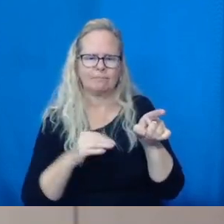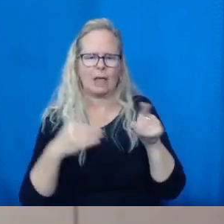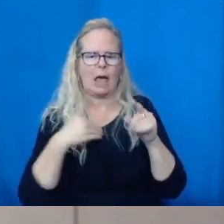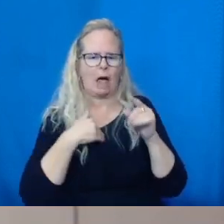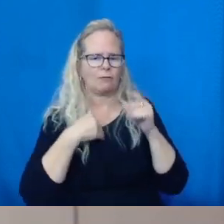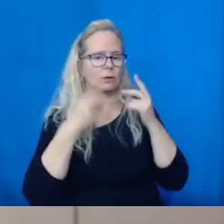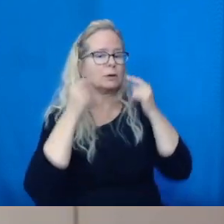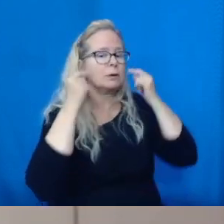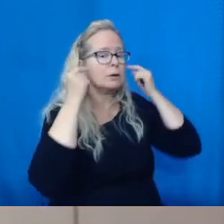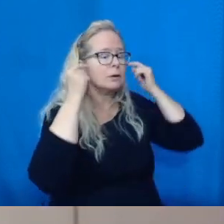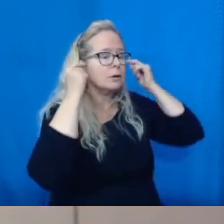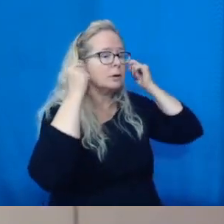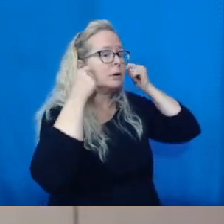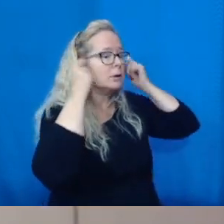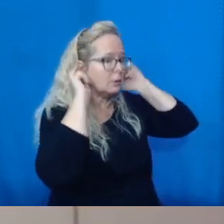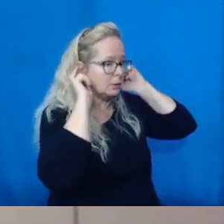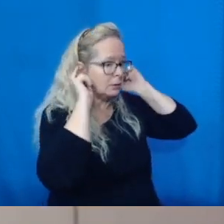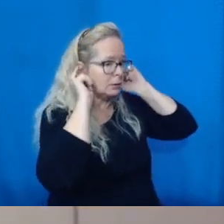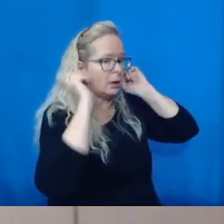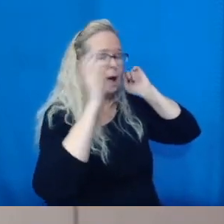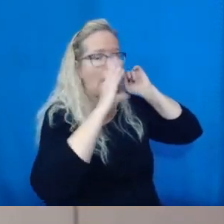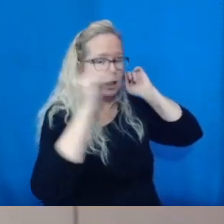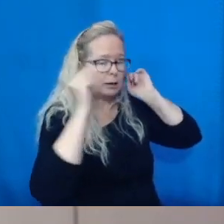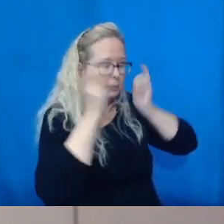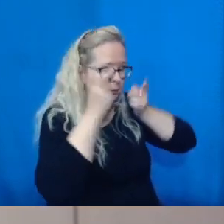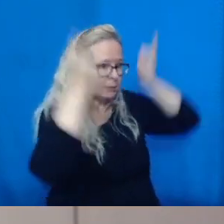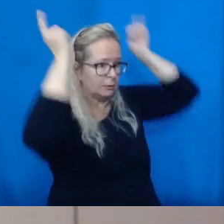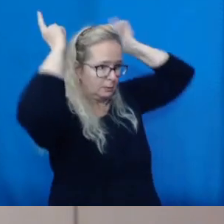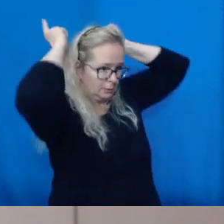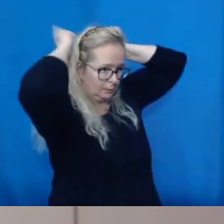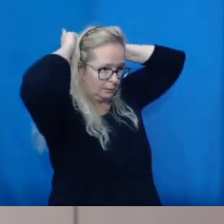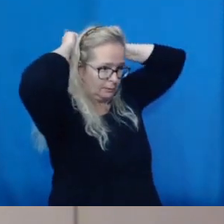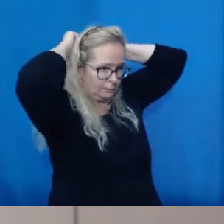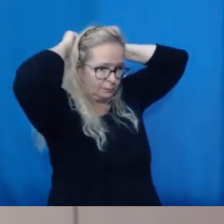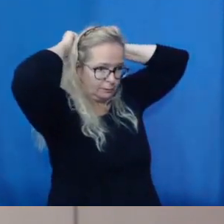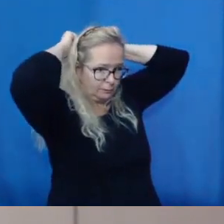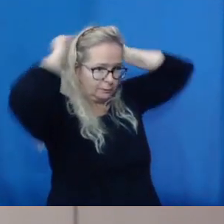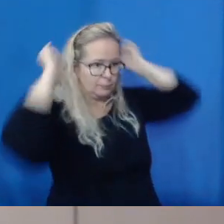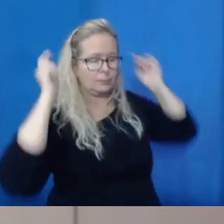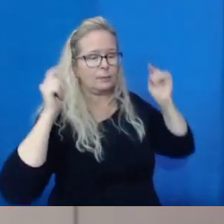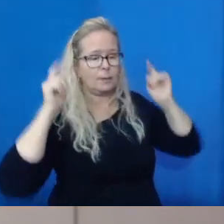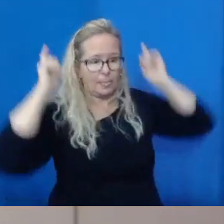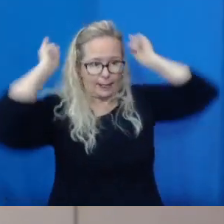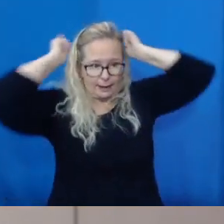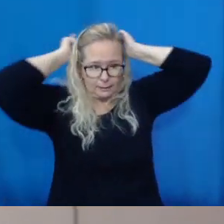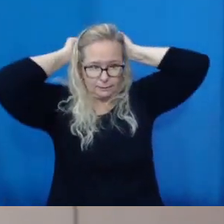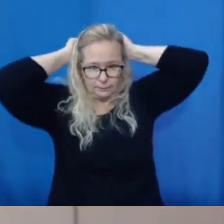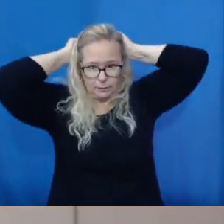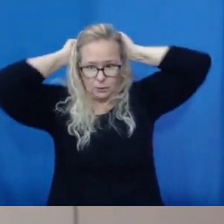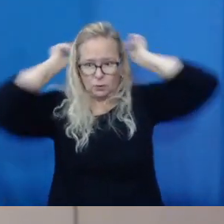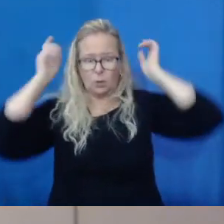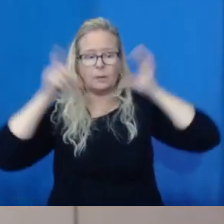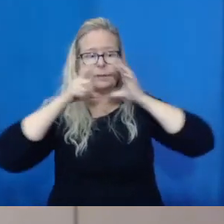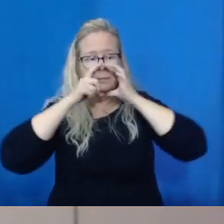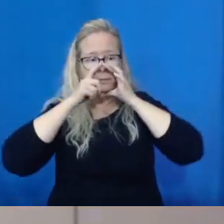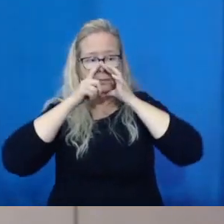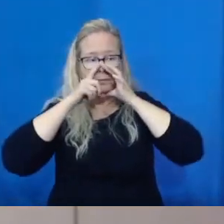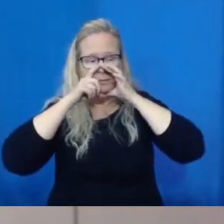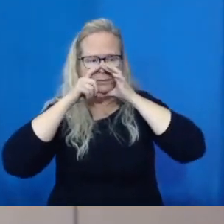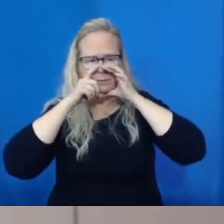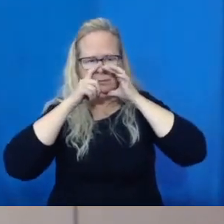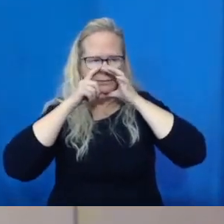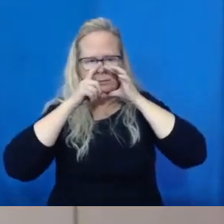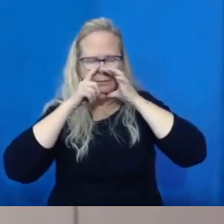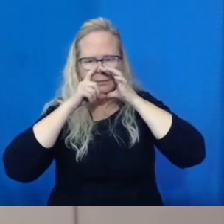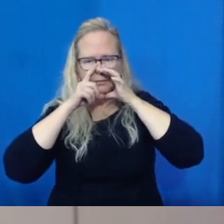So I'm adjusting this here. So because it's silicone, it's very comfortable and it fits